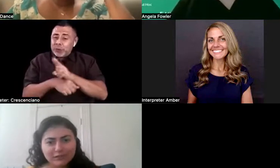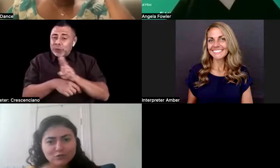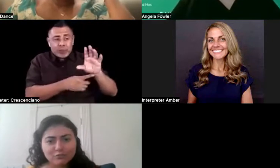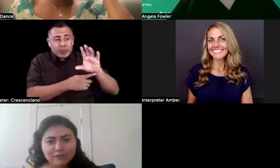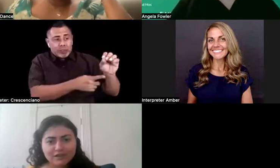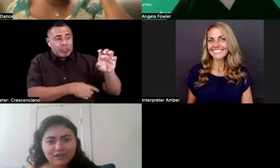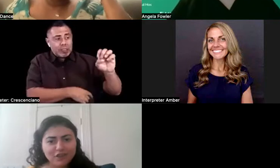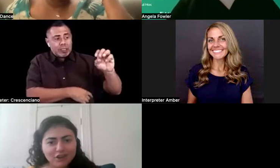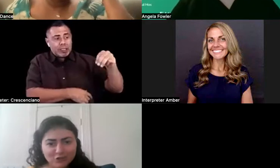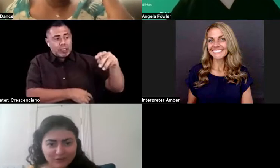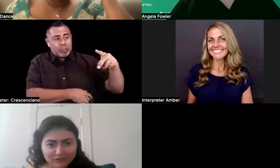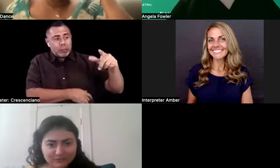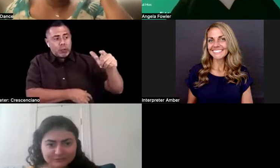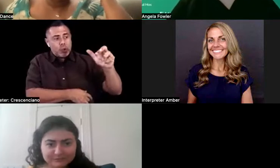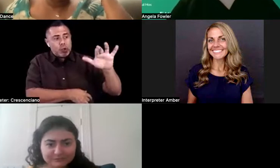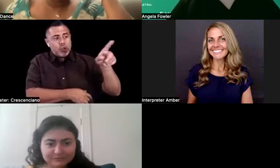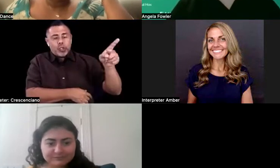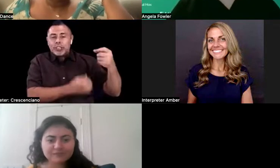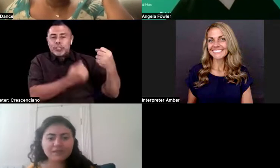going to let you break that contract.